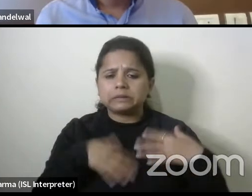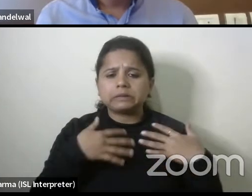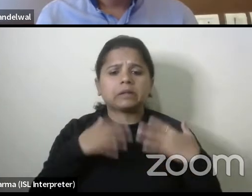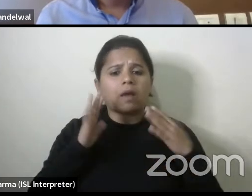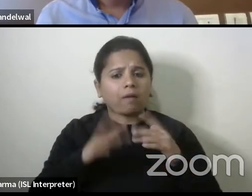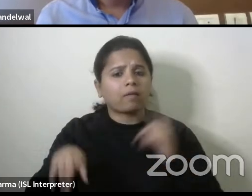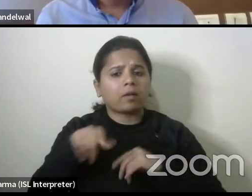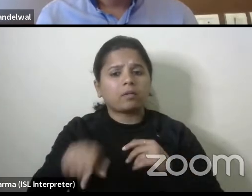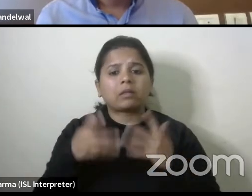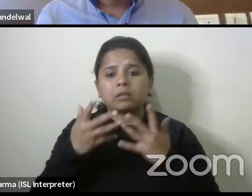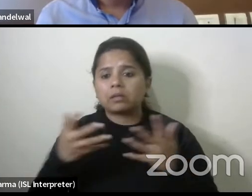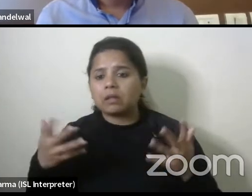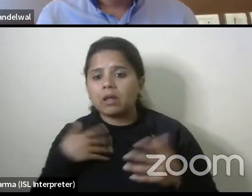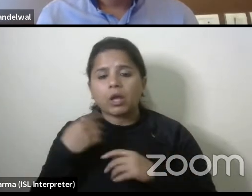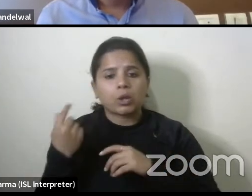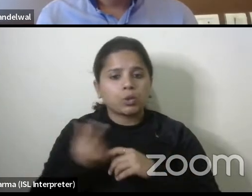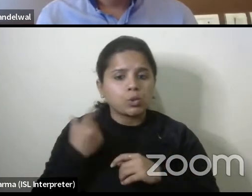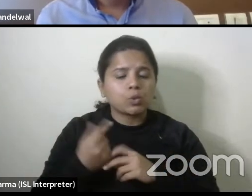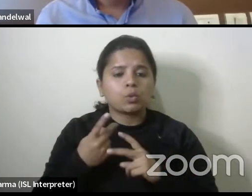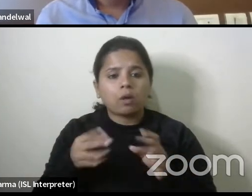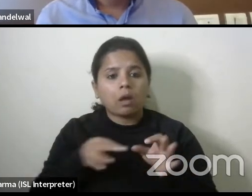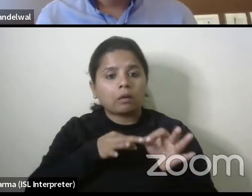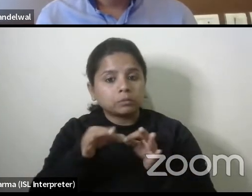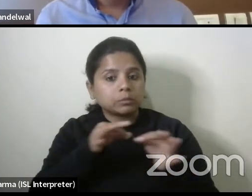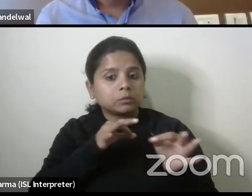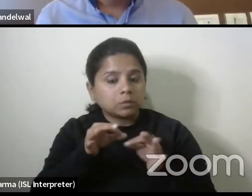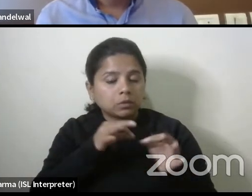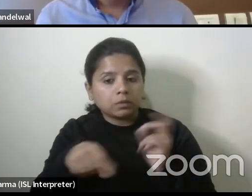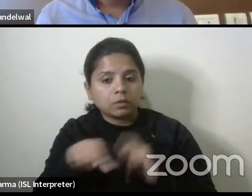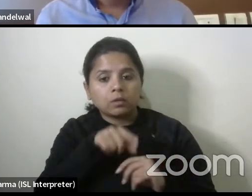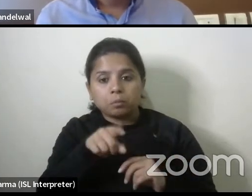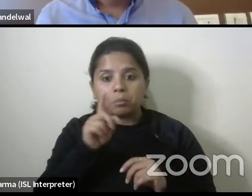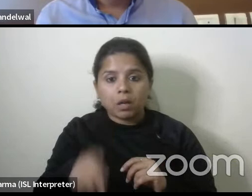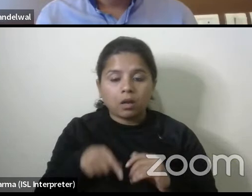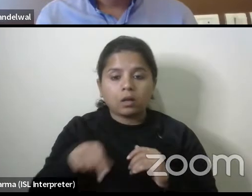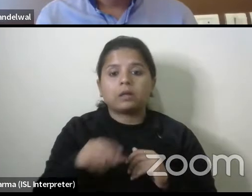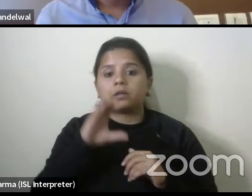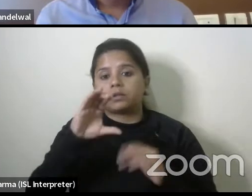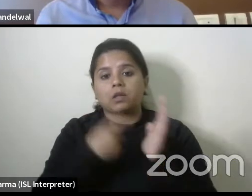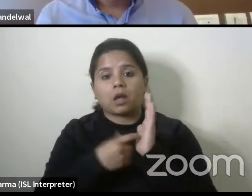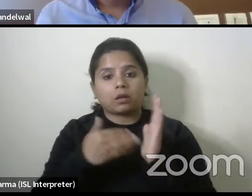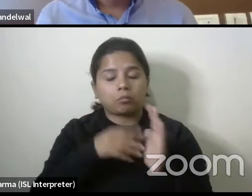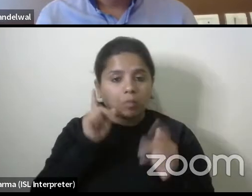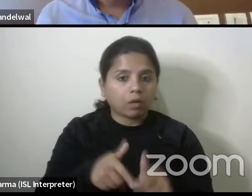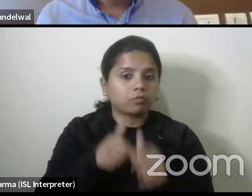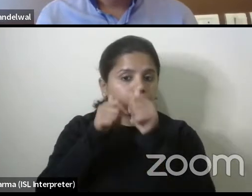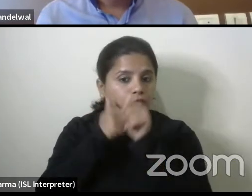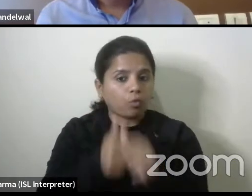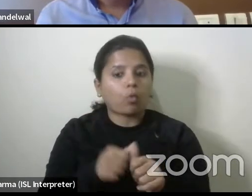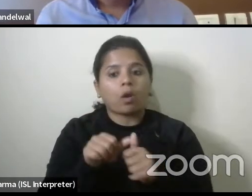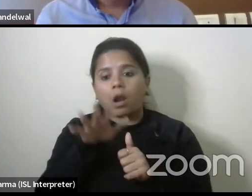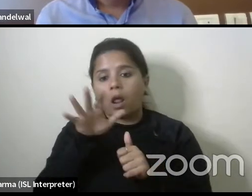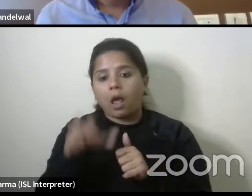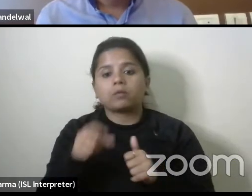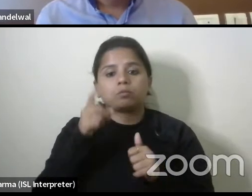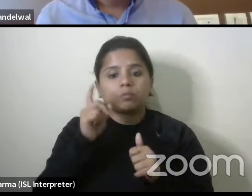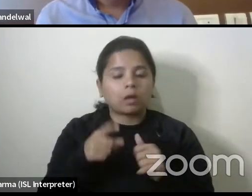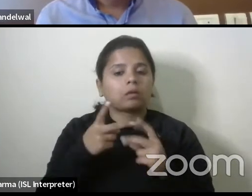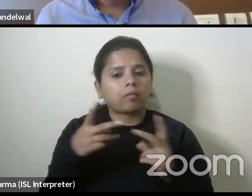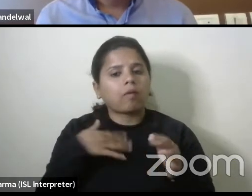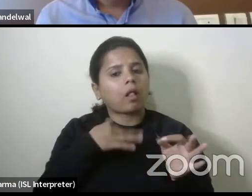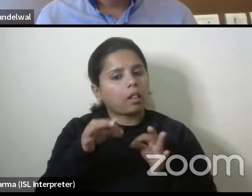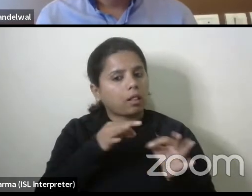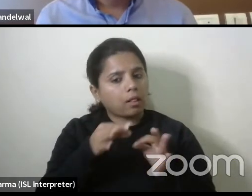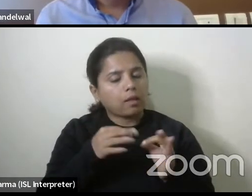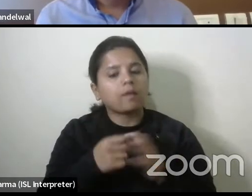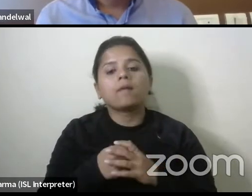the materials that we were using um you know given that it had to be crz compliant and it had to be accessible and you know there was